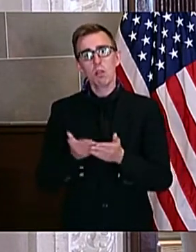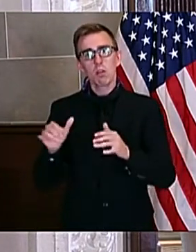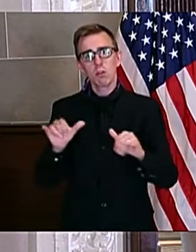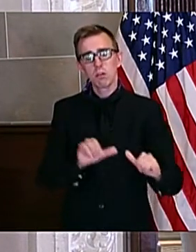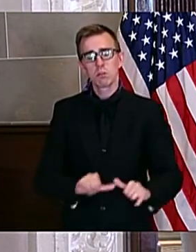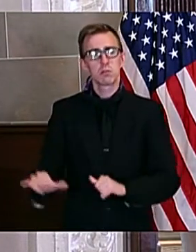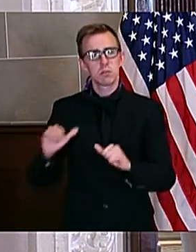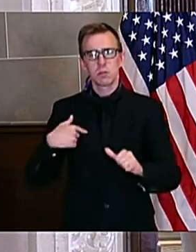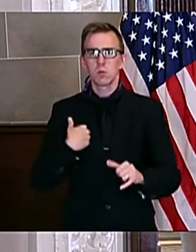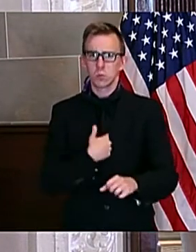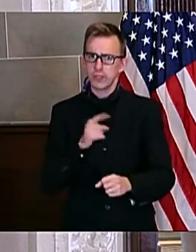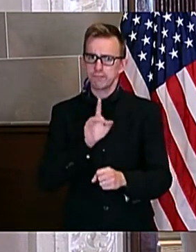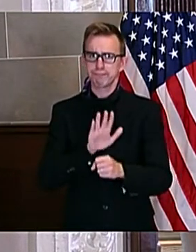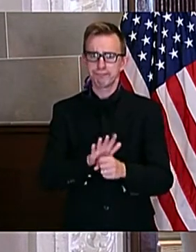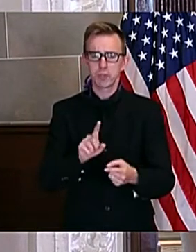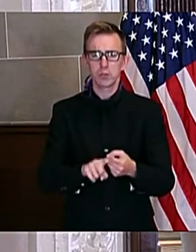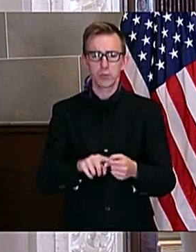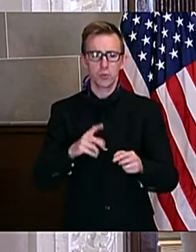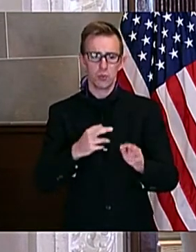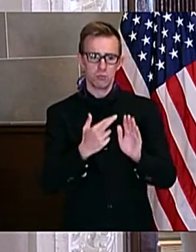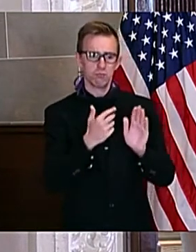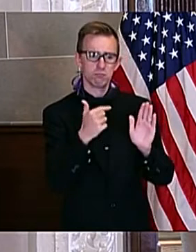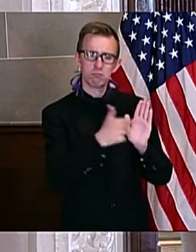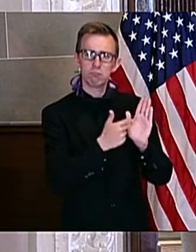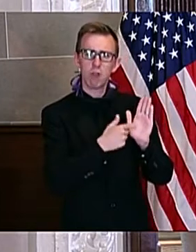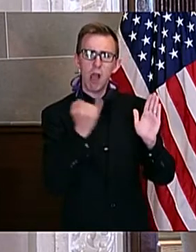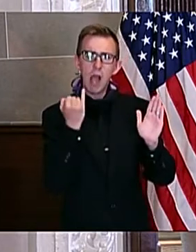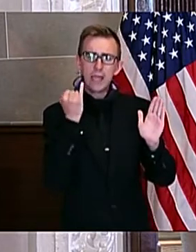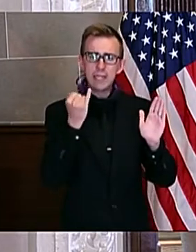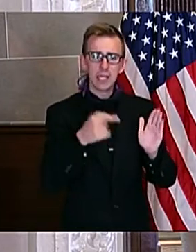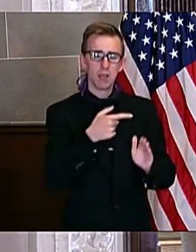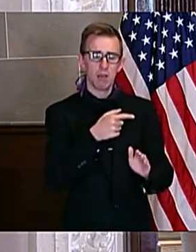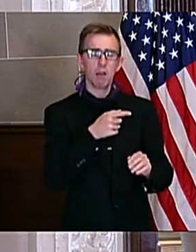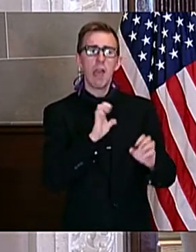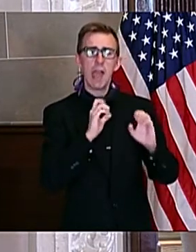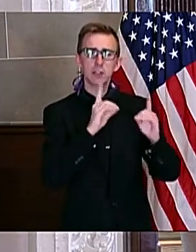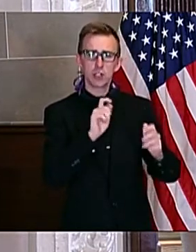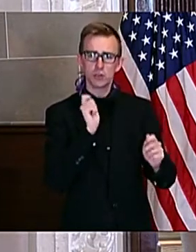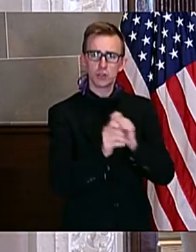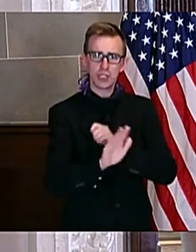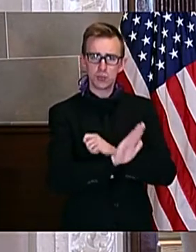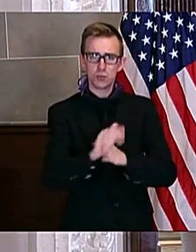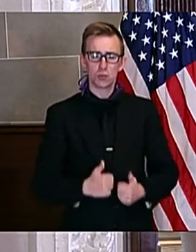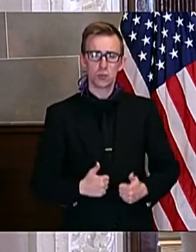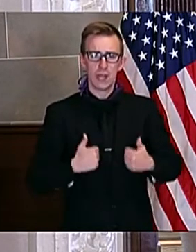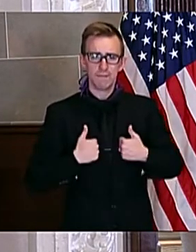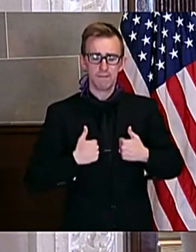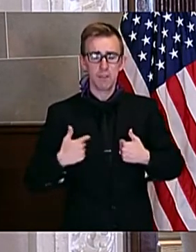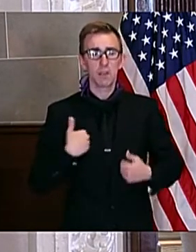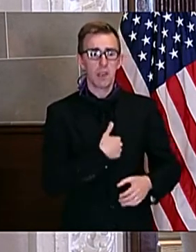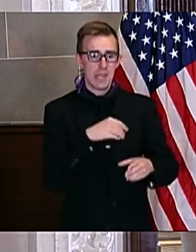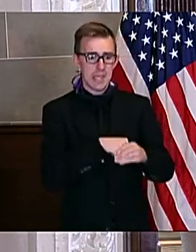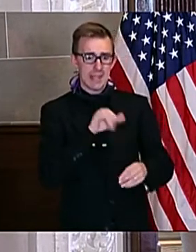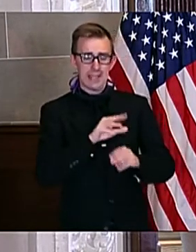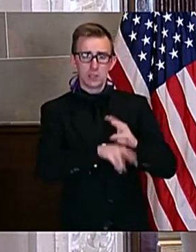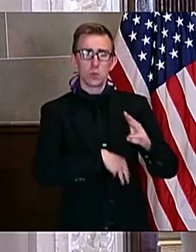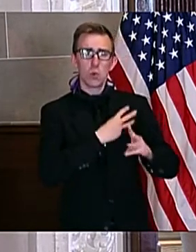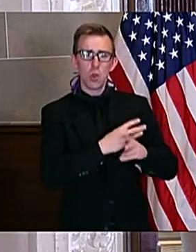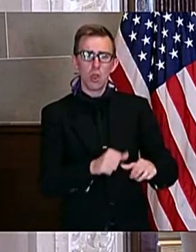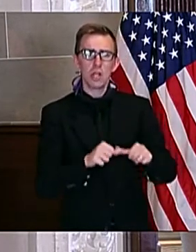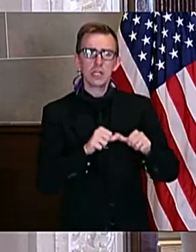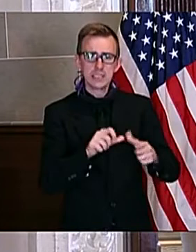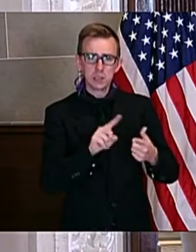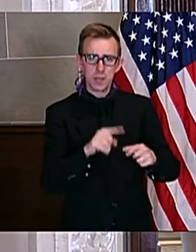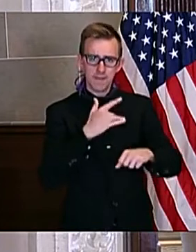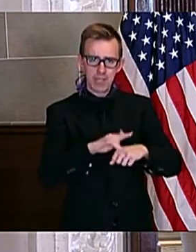an unflagging commitment to the principle that education changes lives and that it's our job as educators in the higher education space to make sure that continues